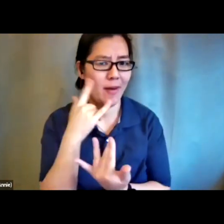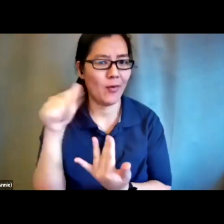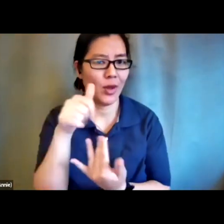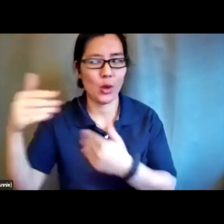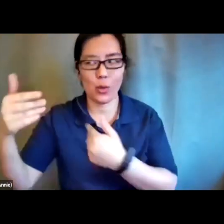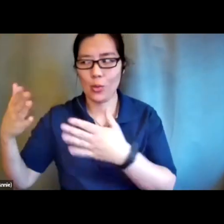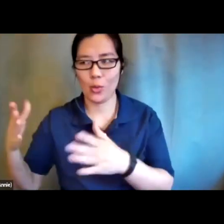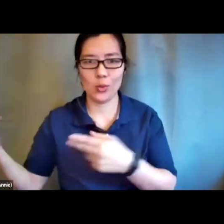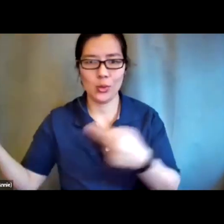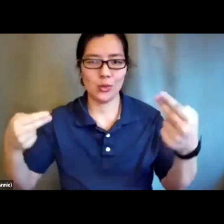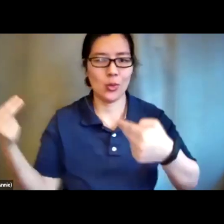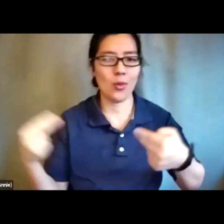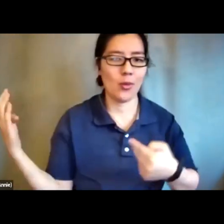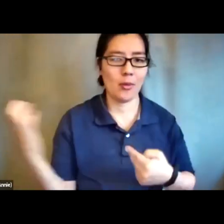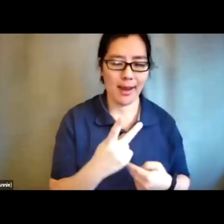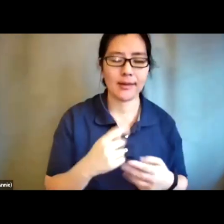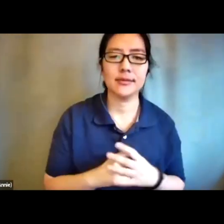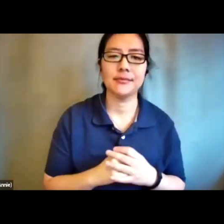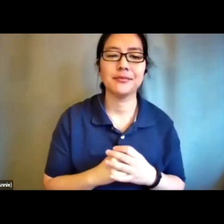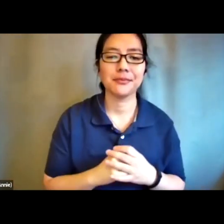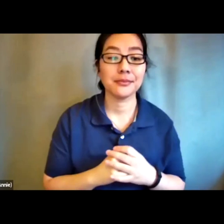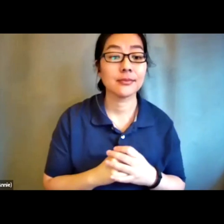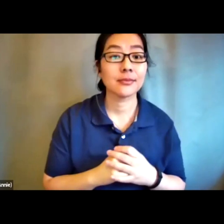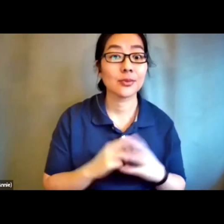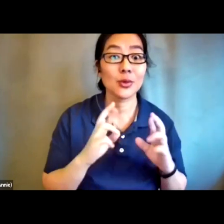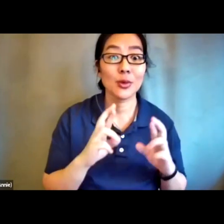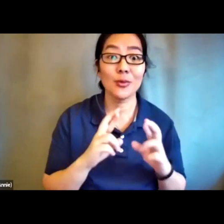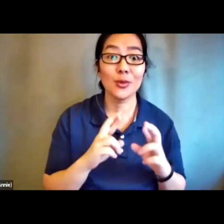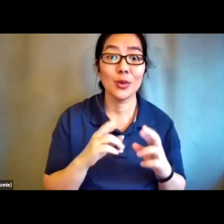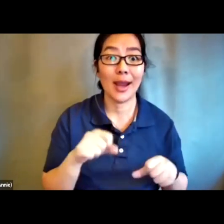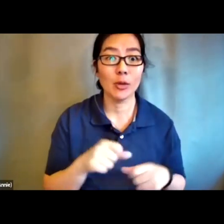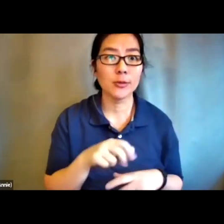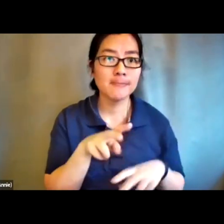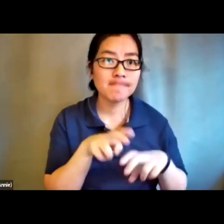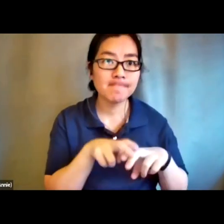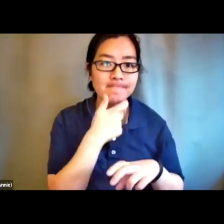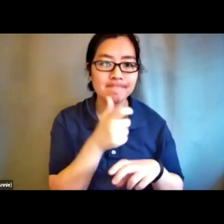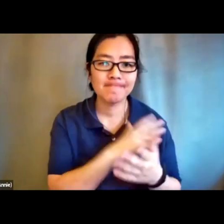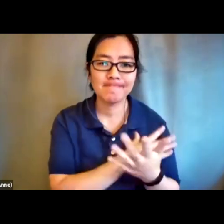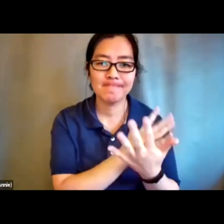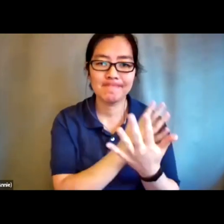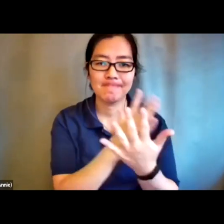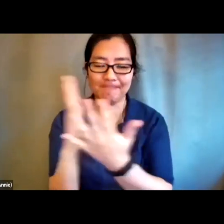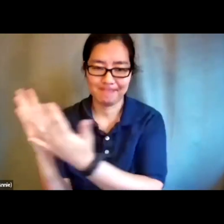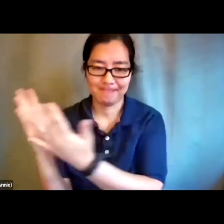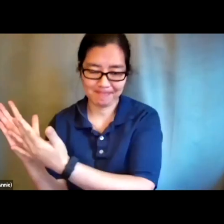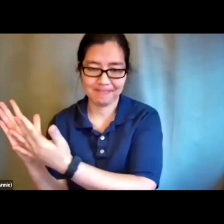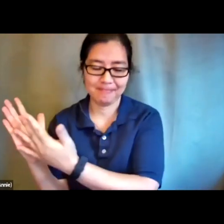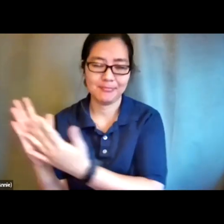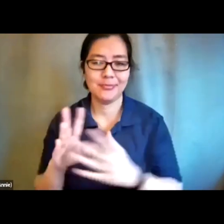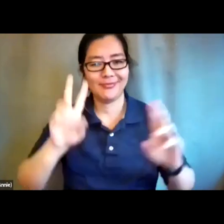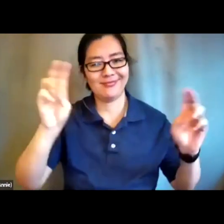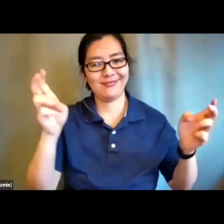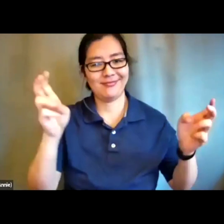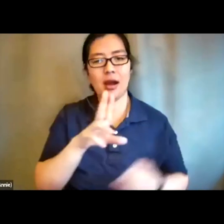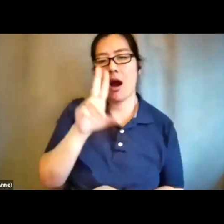started hopefully you were able to watch the full film unashamed claim to beauty by